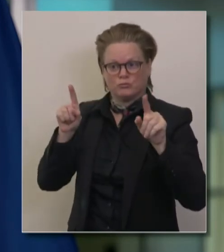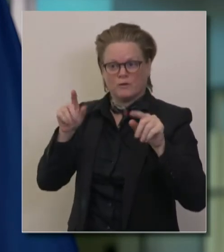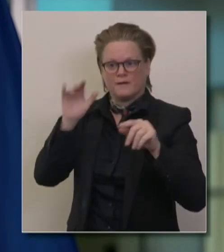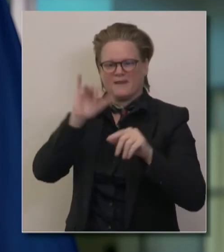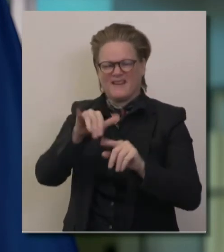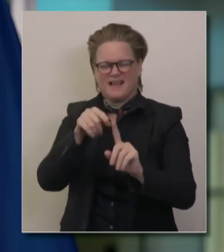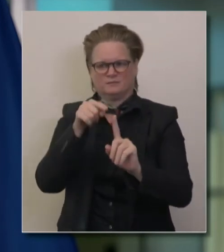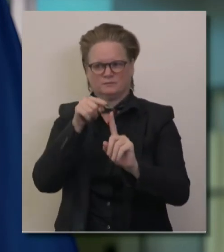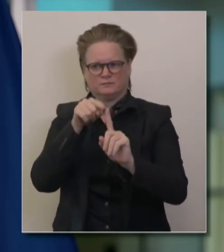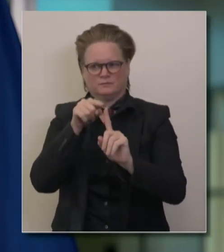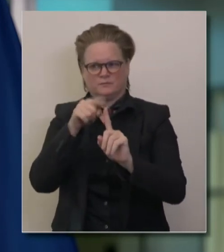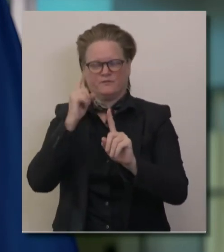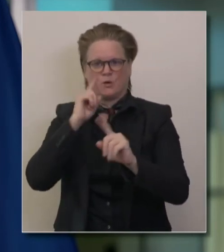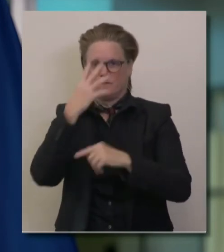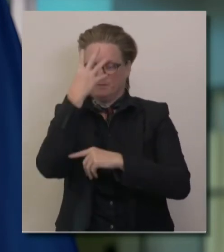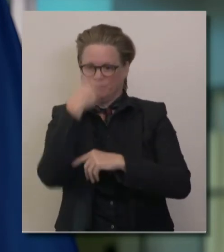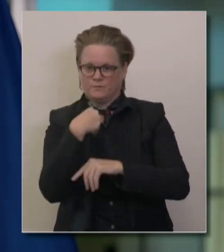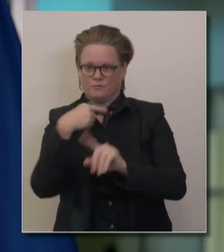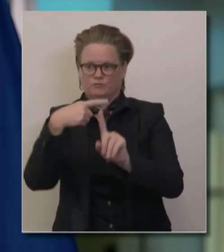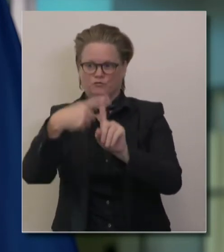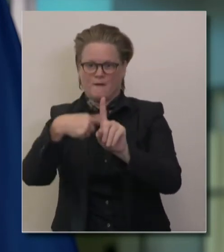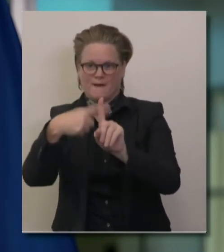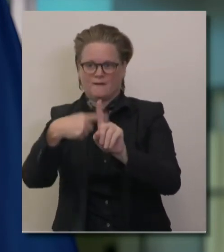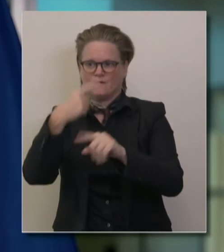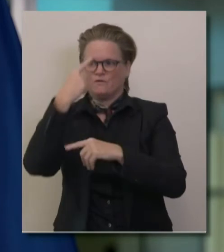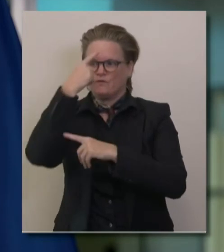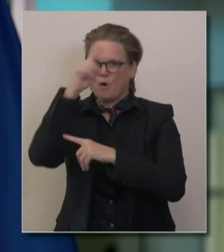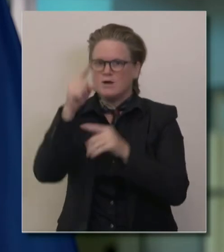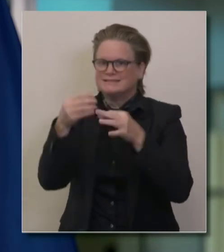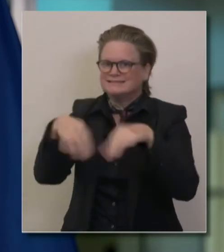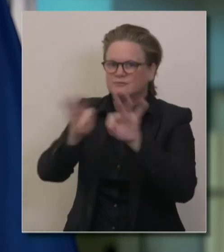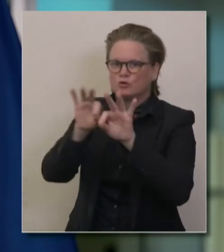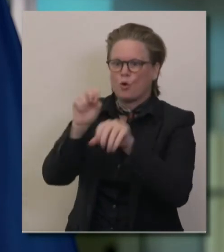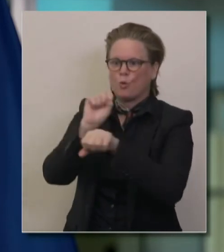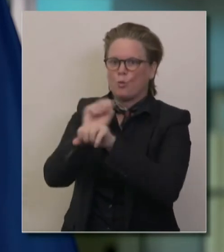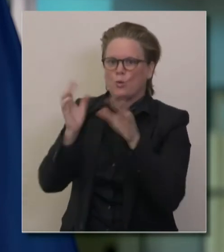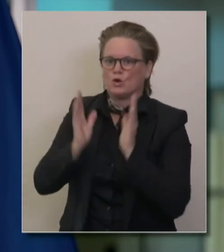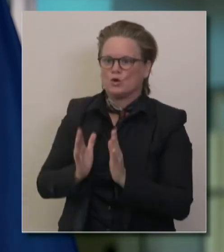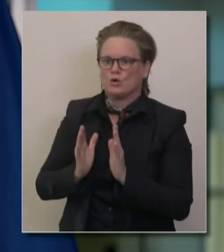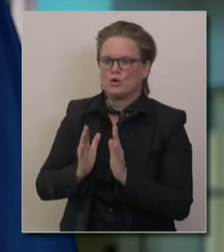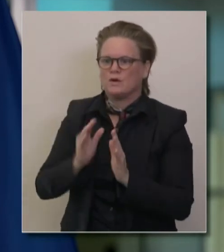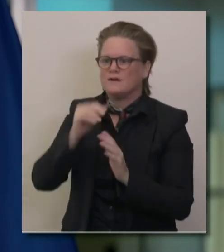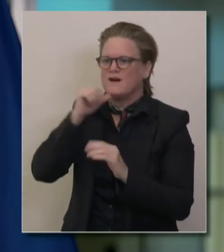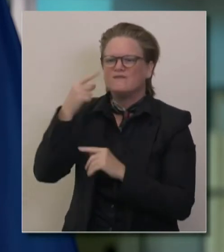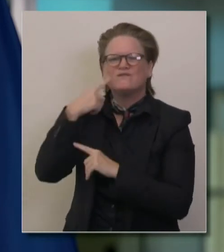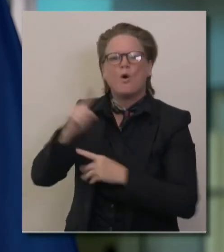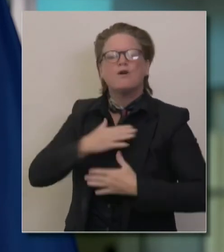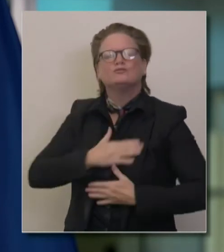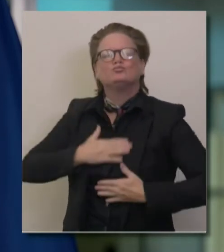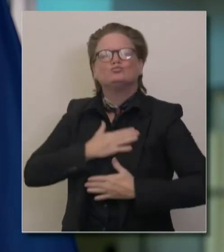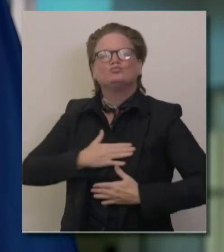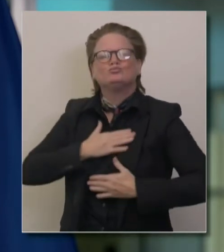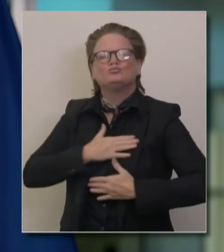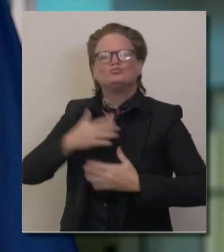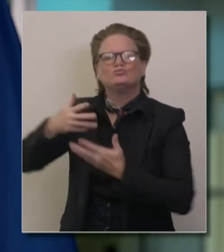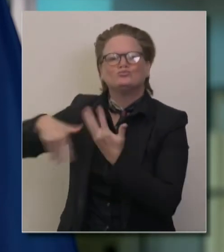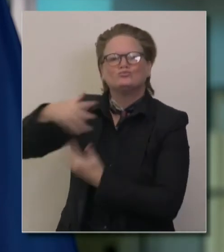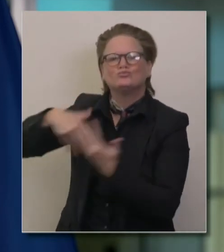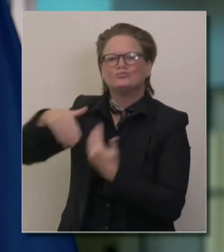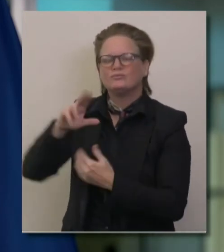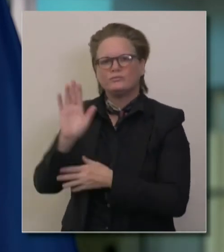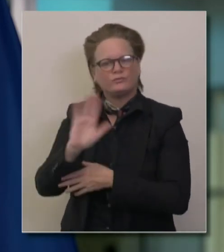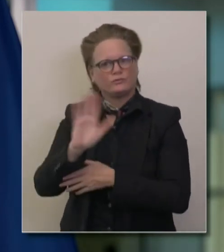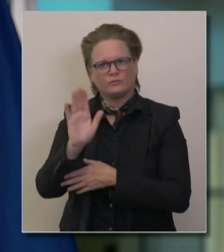Lodging could be open for essential workers only, not for tourists, not for leisure, in those areas